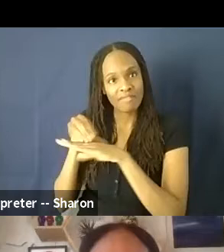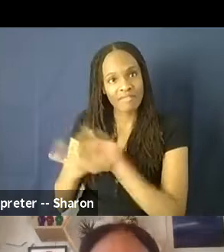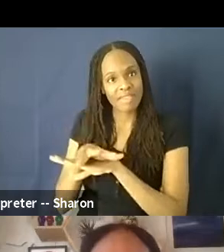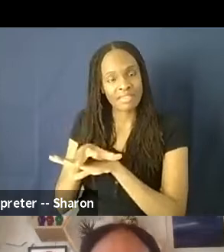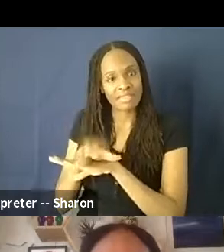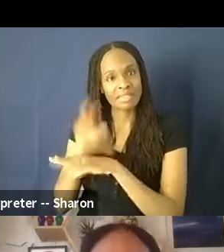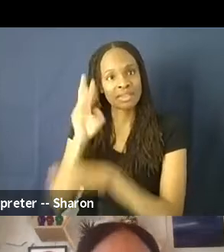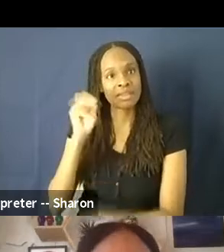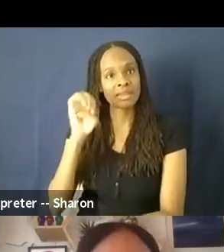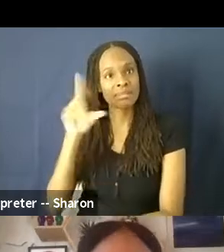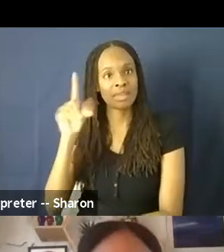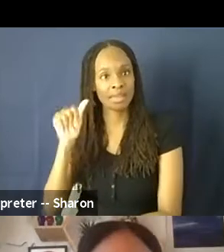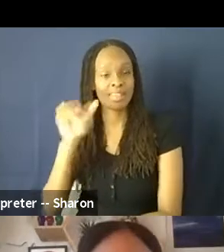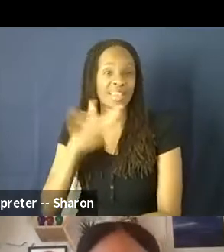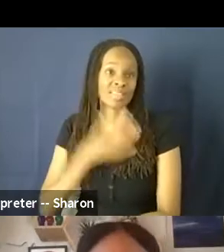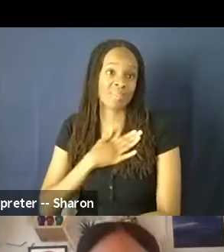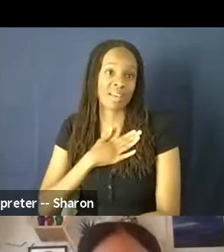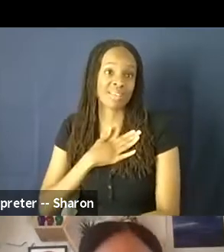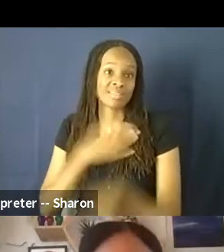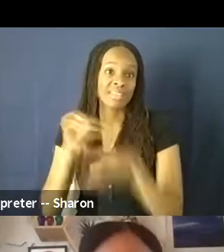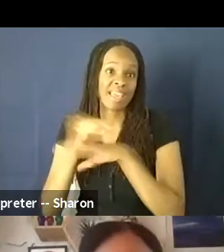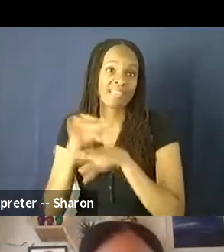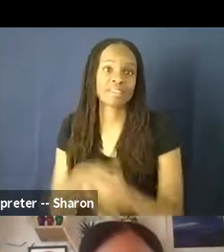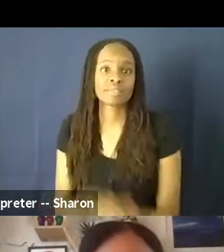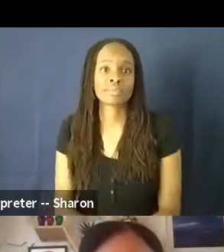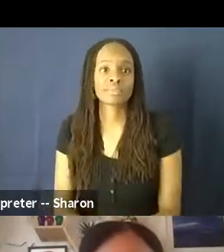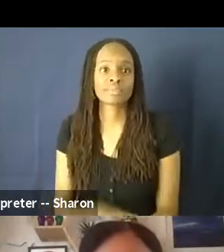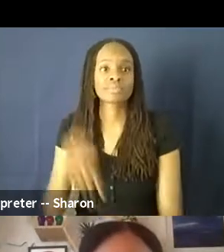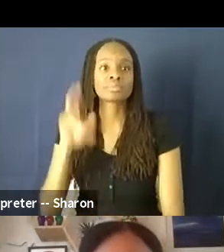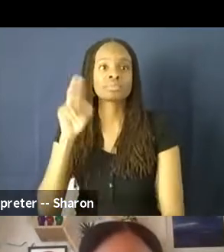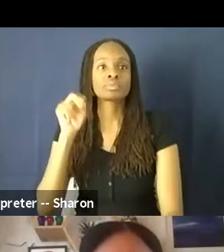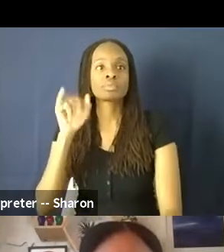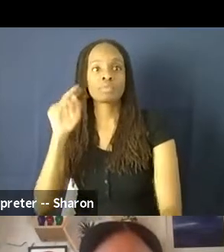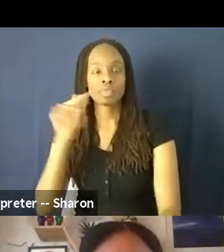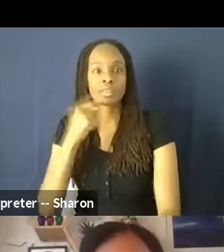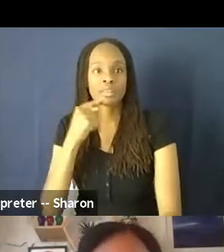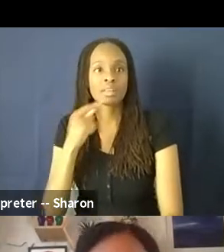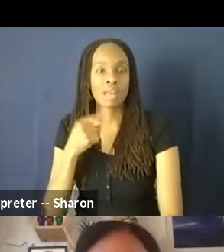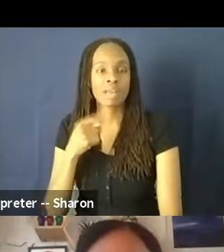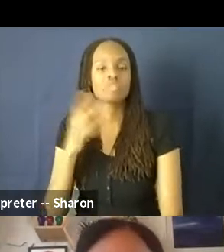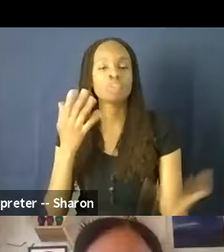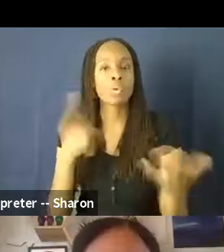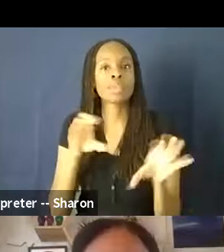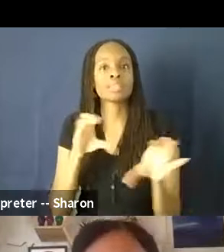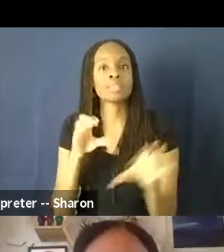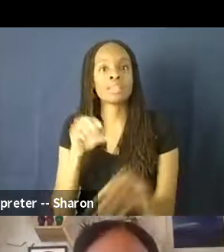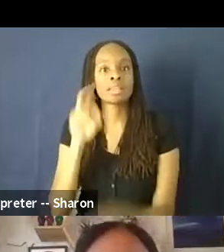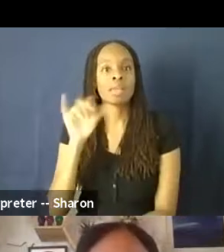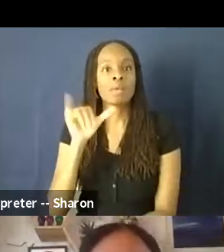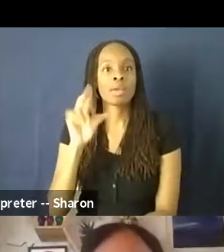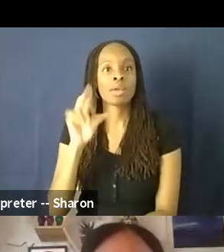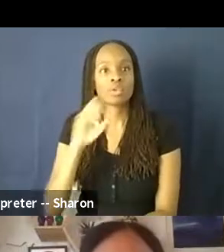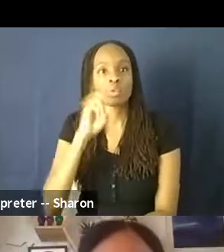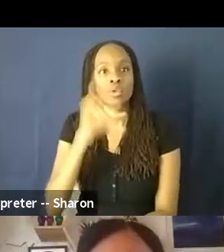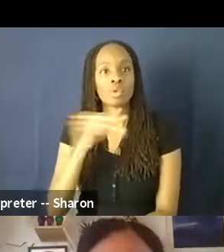That would be my advice. I'm going to jump in because we did a NYU Q&A with Franklin Leonard, the